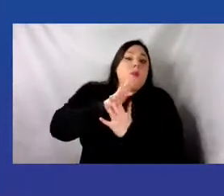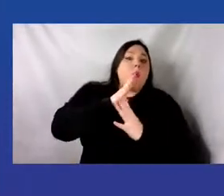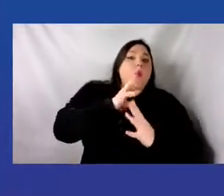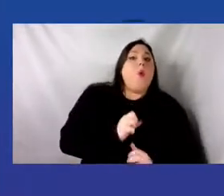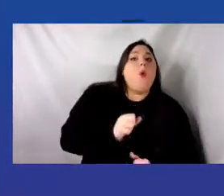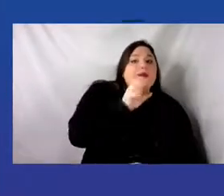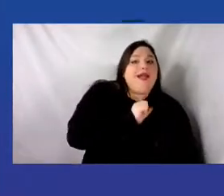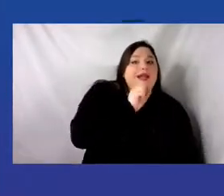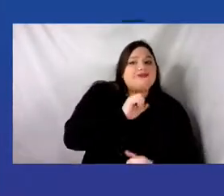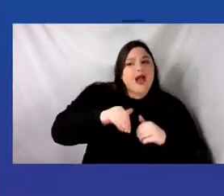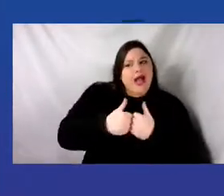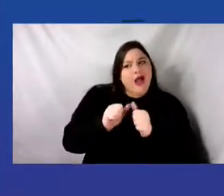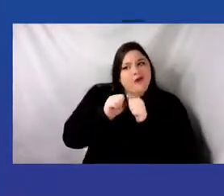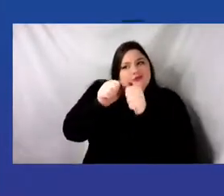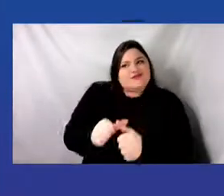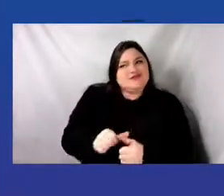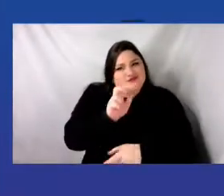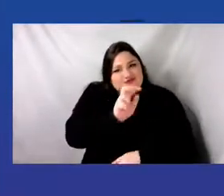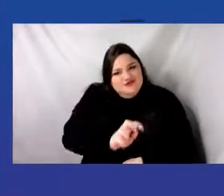of that journey.